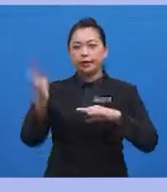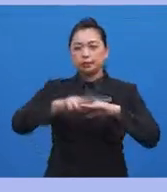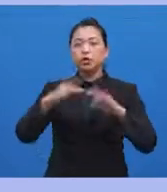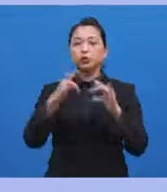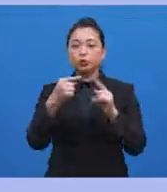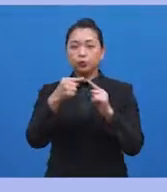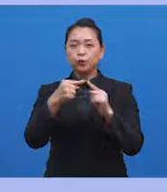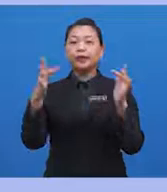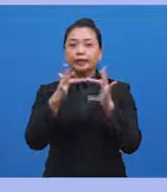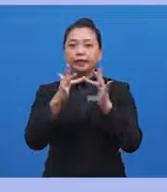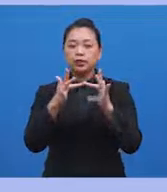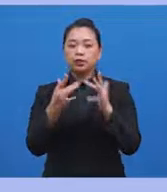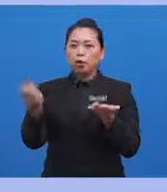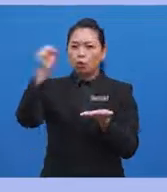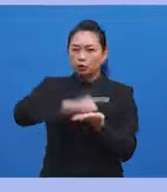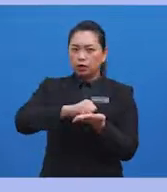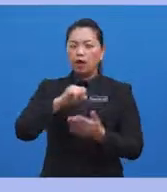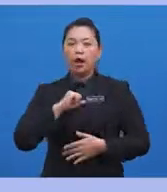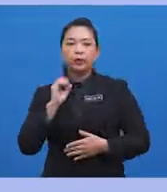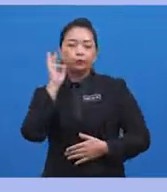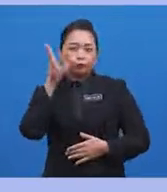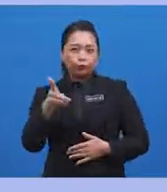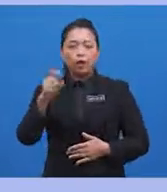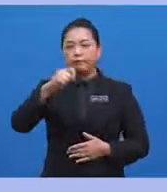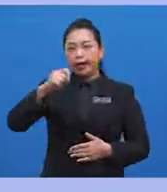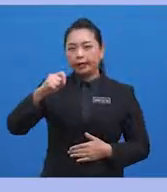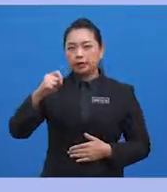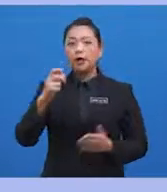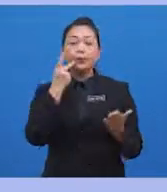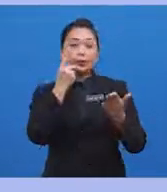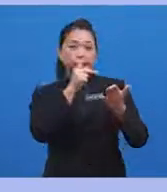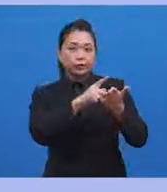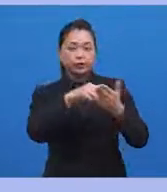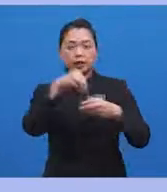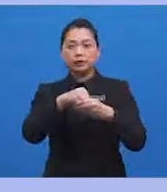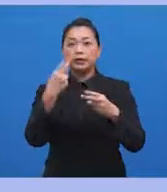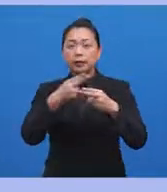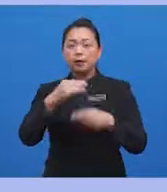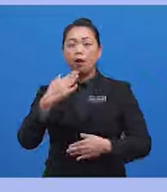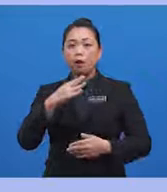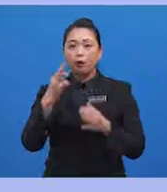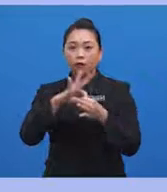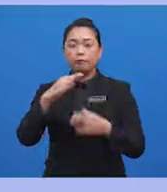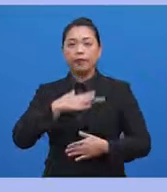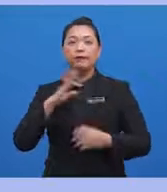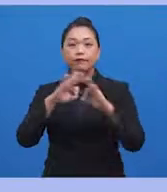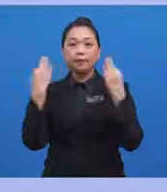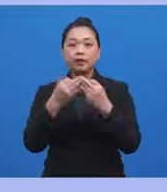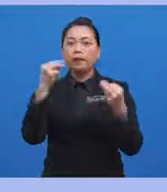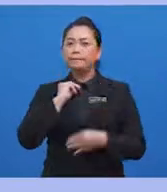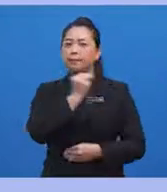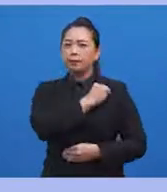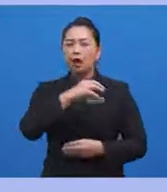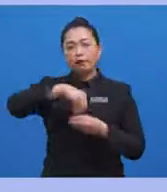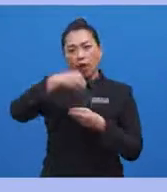internet orders, I would write prescriptions in the names of my family members. I was out of control by